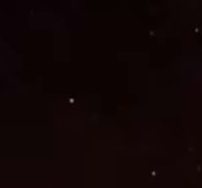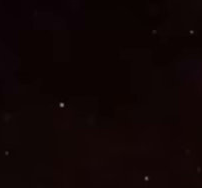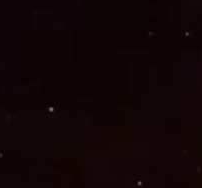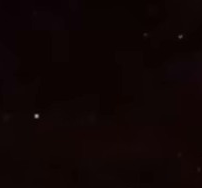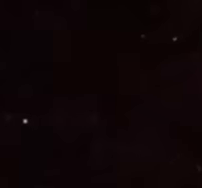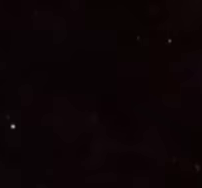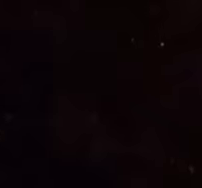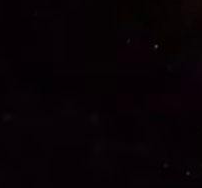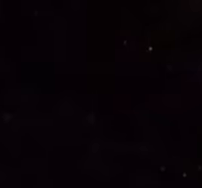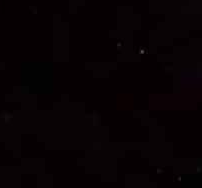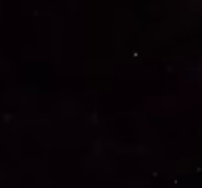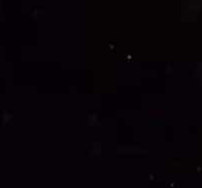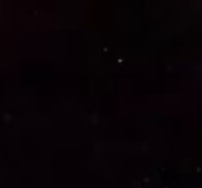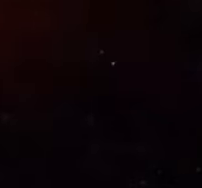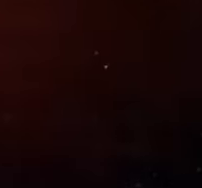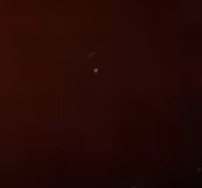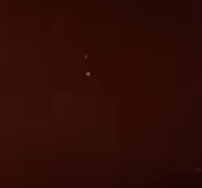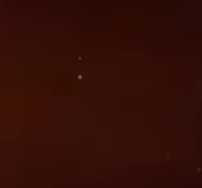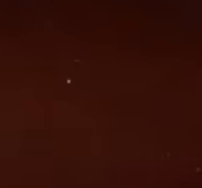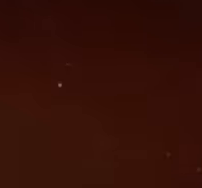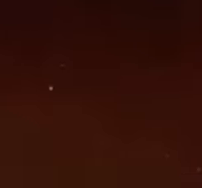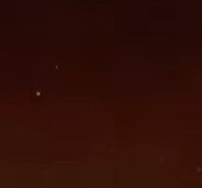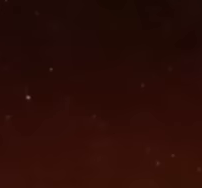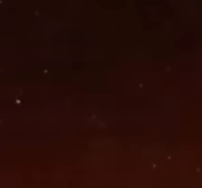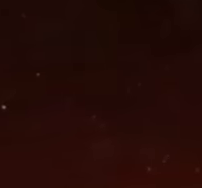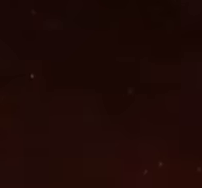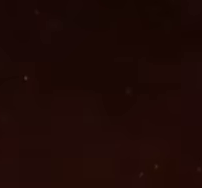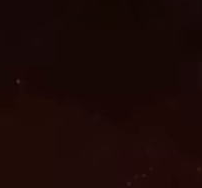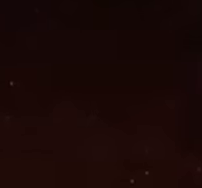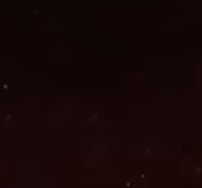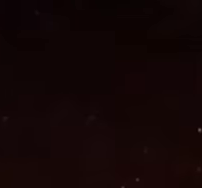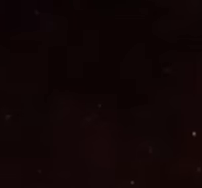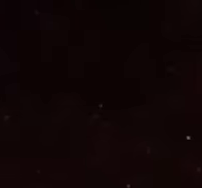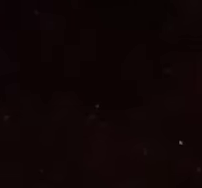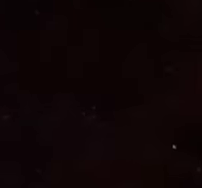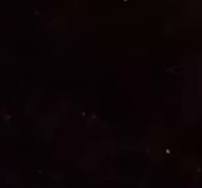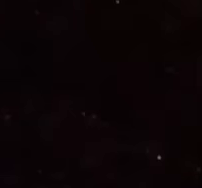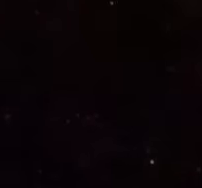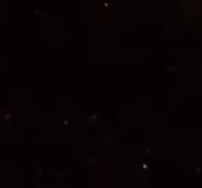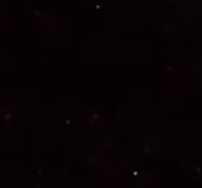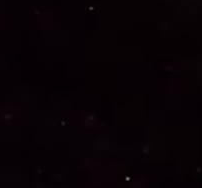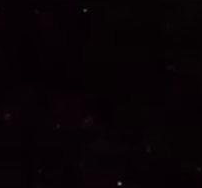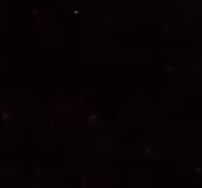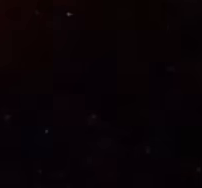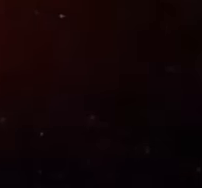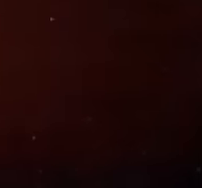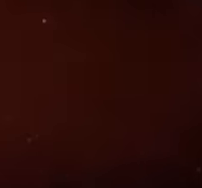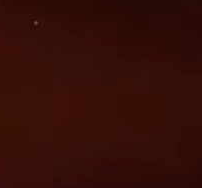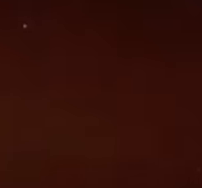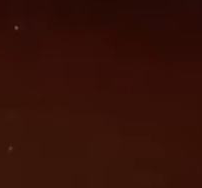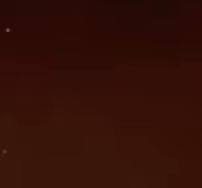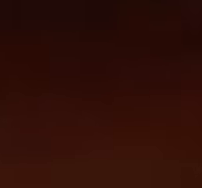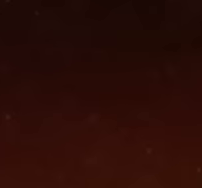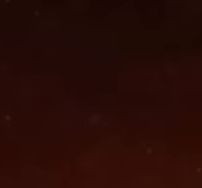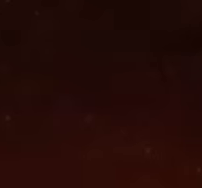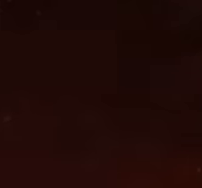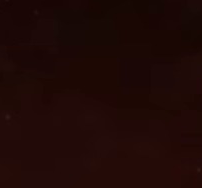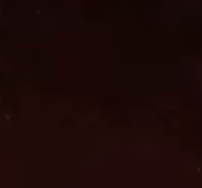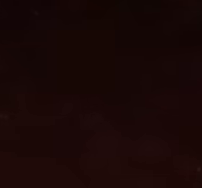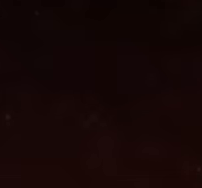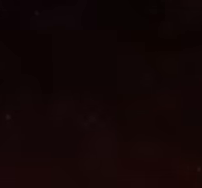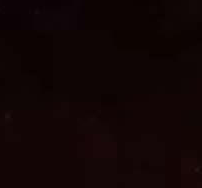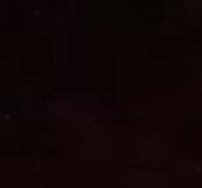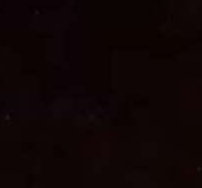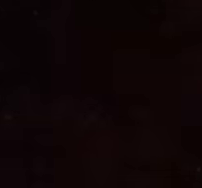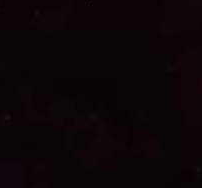all Tuko offices. Oh, God, there's no hotel. The Legends Legacy Concerts. Sponsored by the Sport and